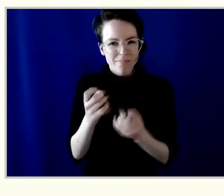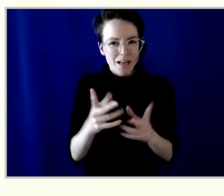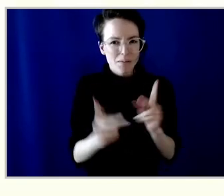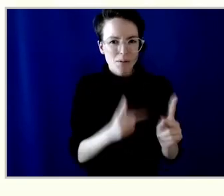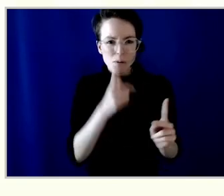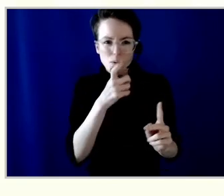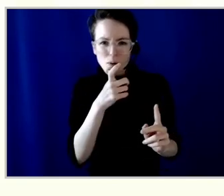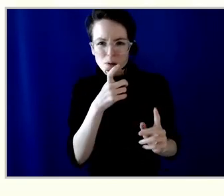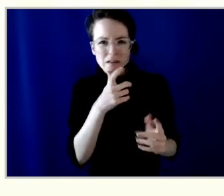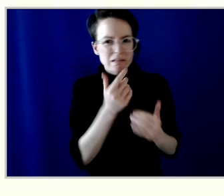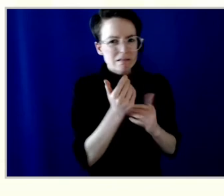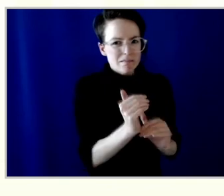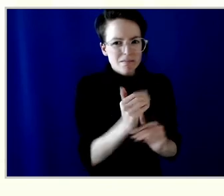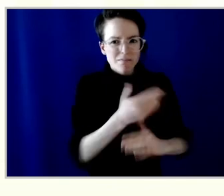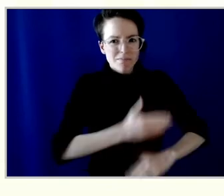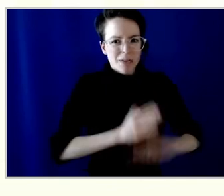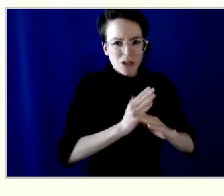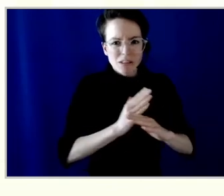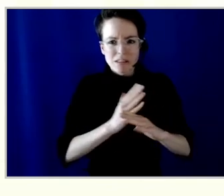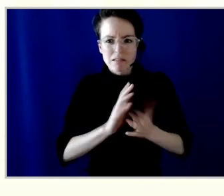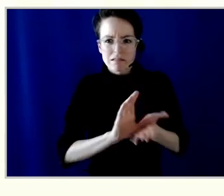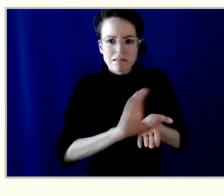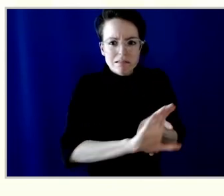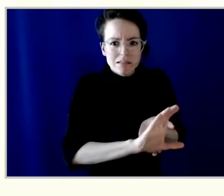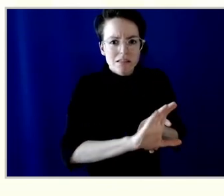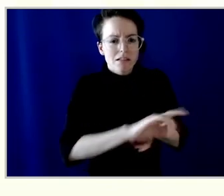or have been left out of financial services.